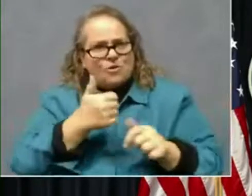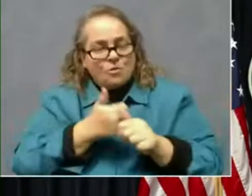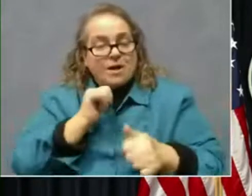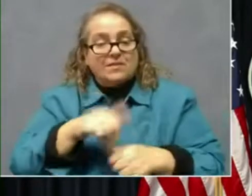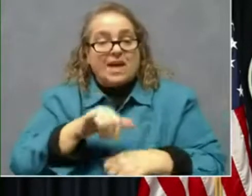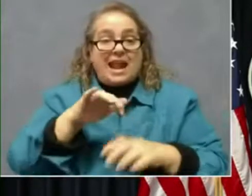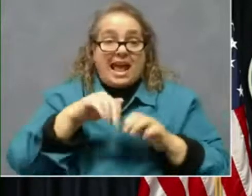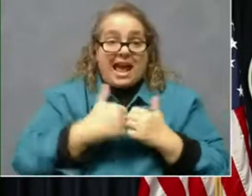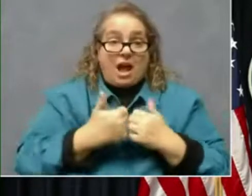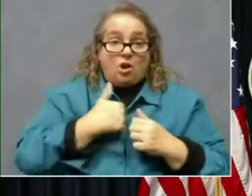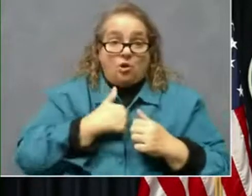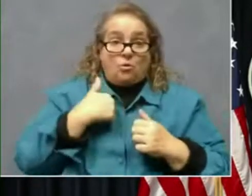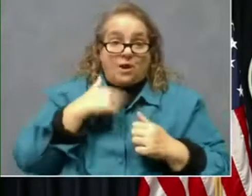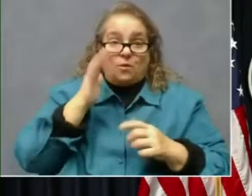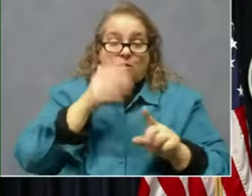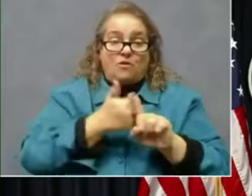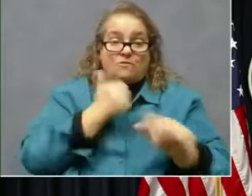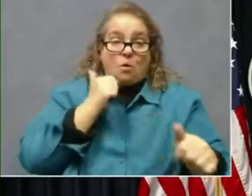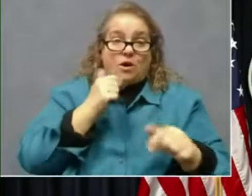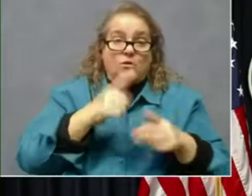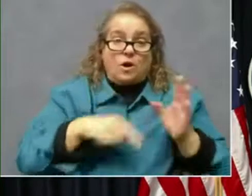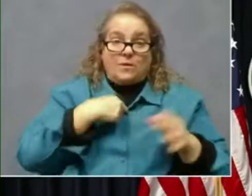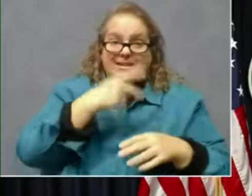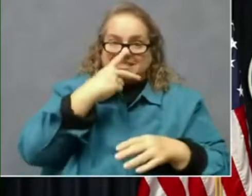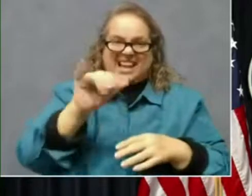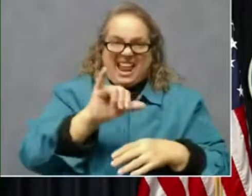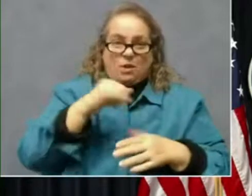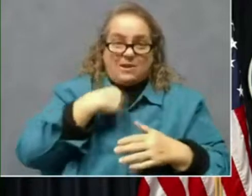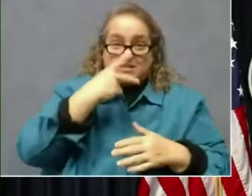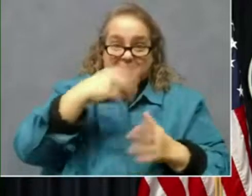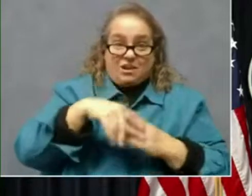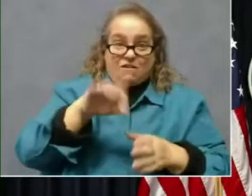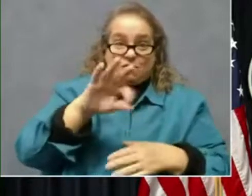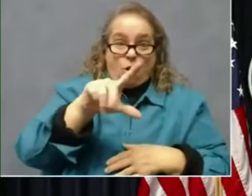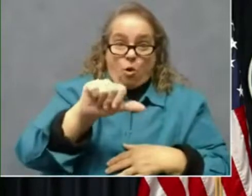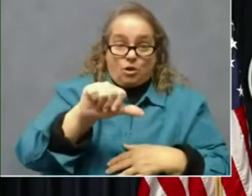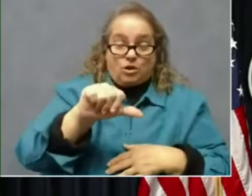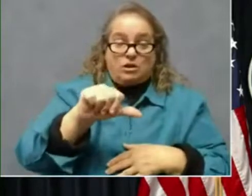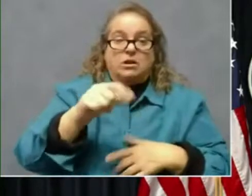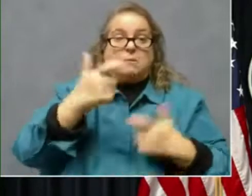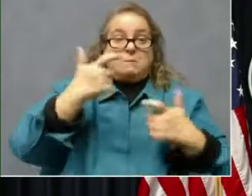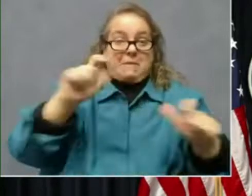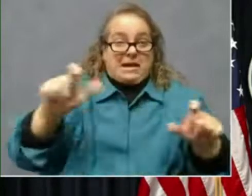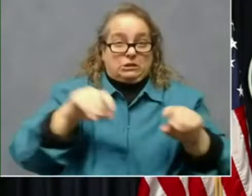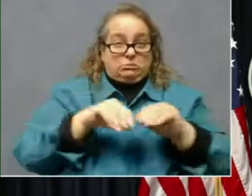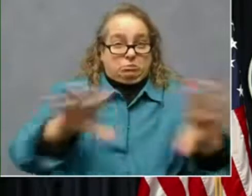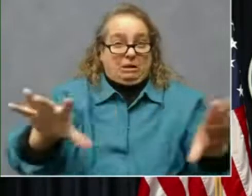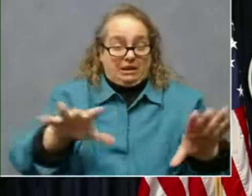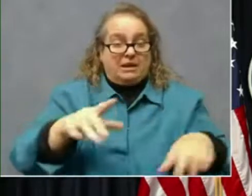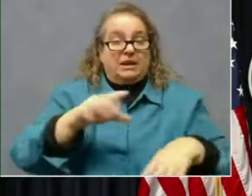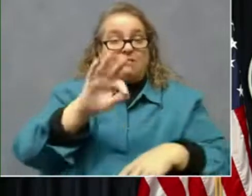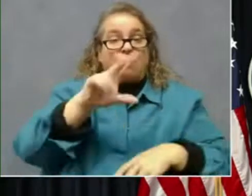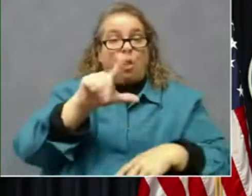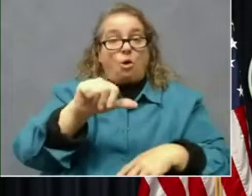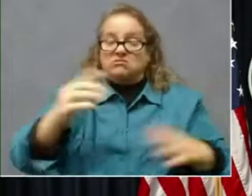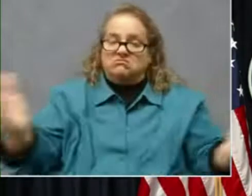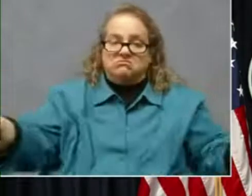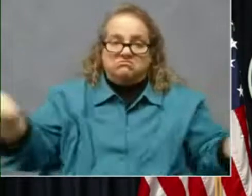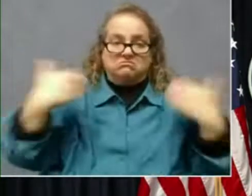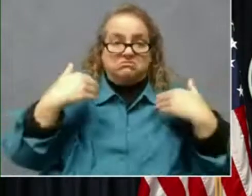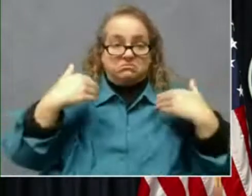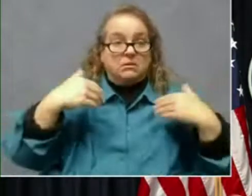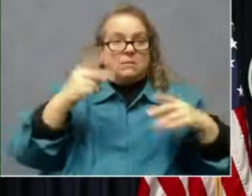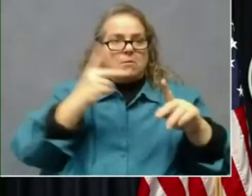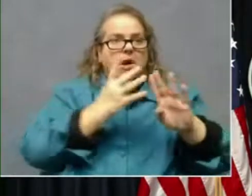see in Florida, which are super spreader events is to do this only by appointment in Florida. They basically said, we're going to have this amount,